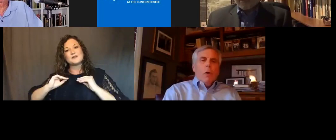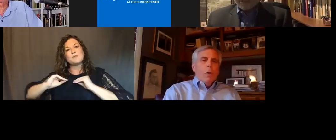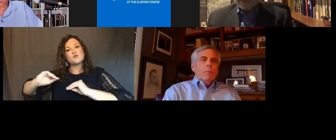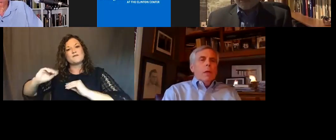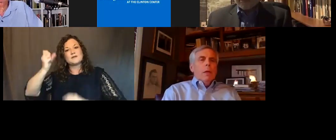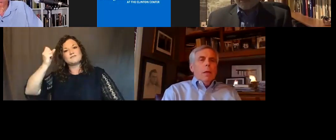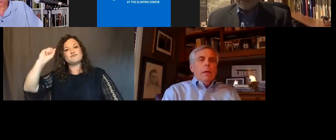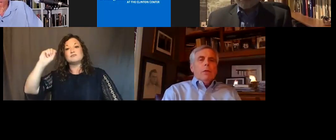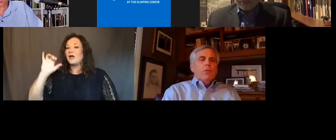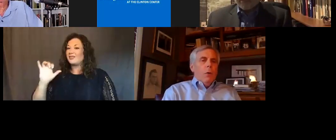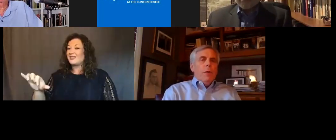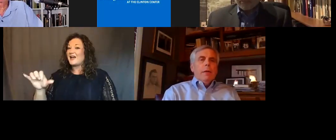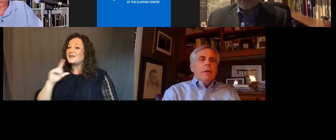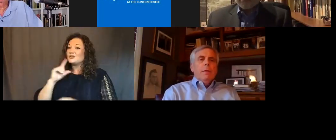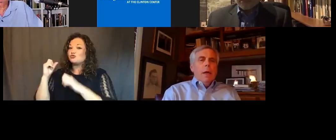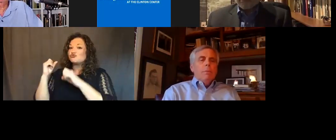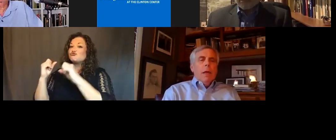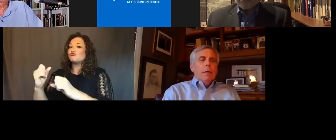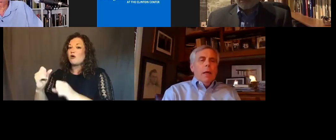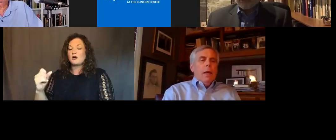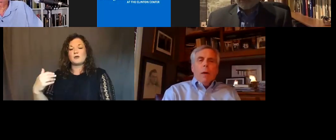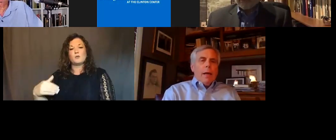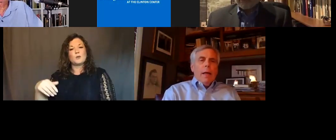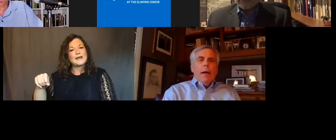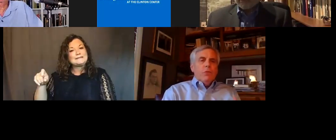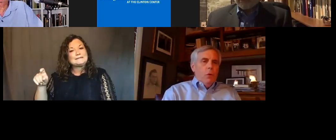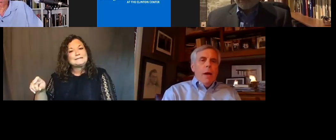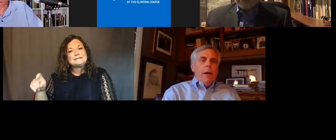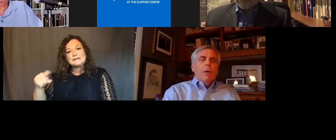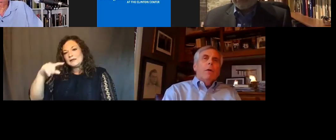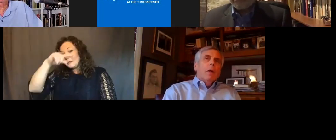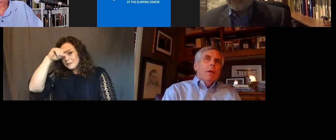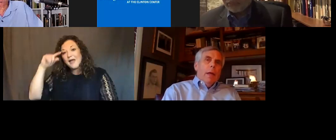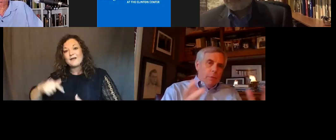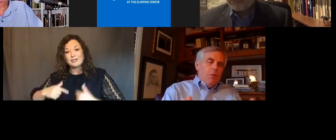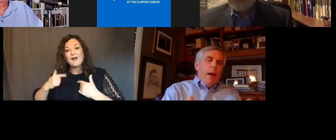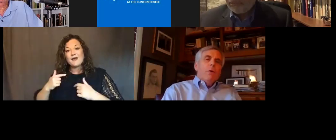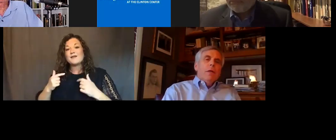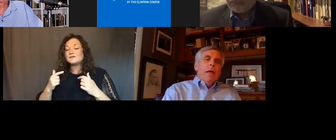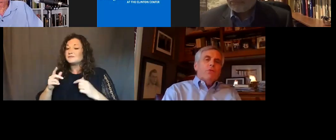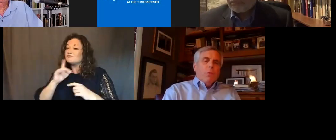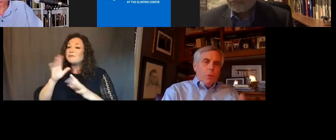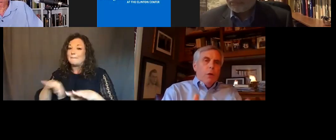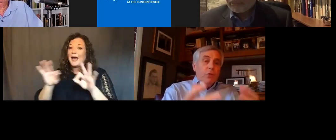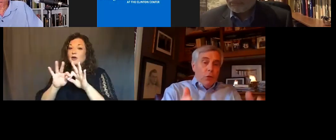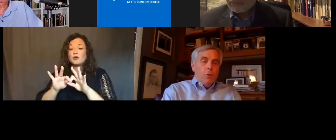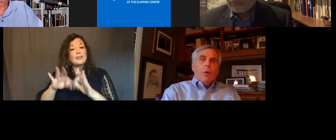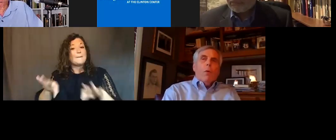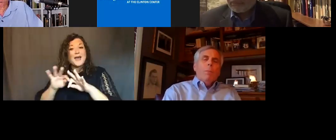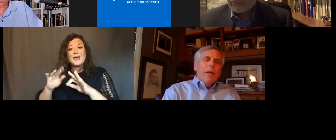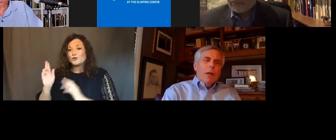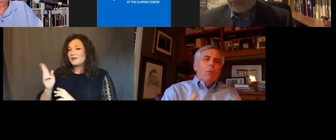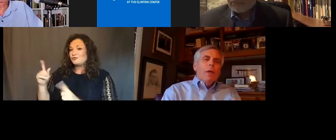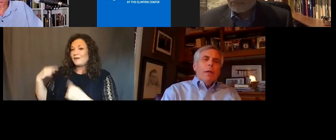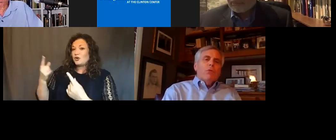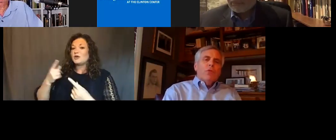strong. And it's so needed and Black Lives do matter. And they've mattered in history for years that you've